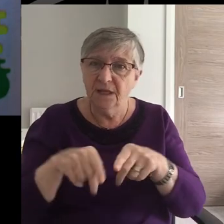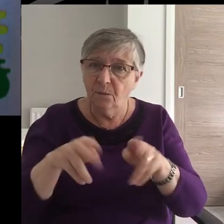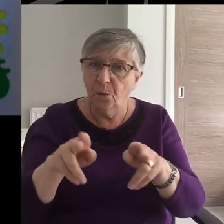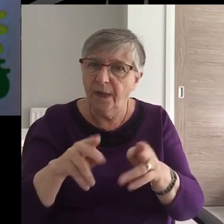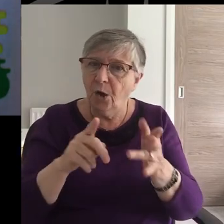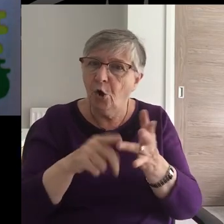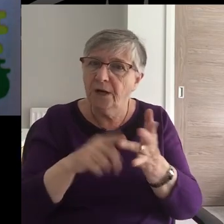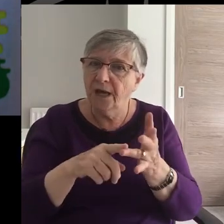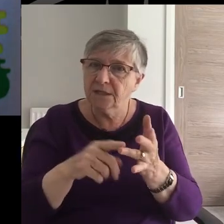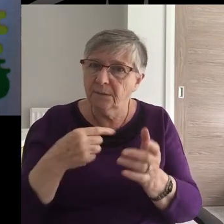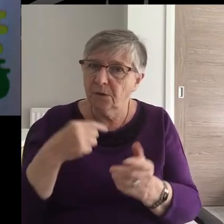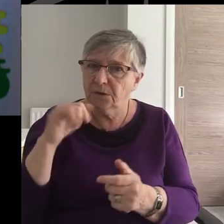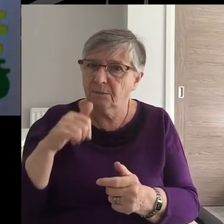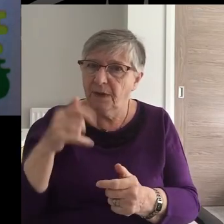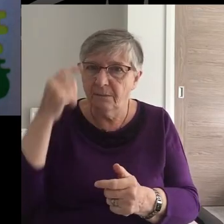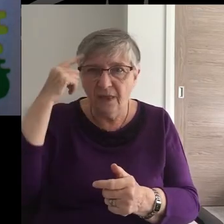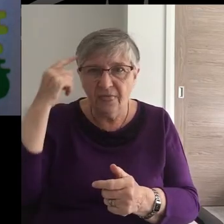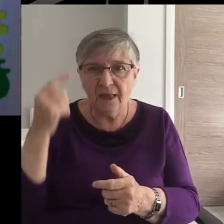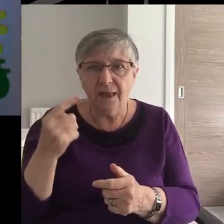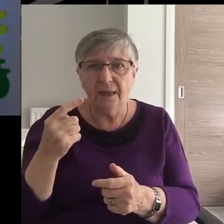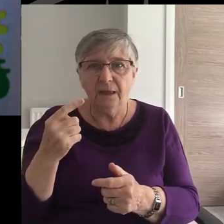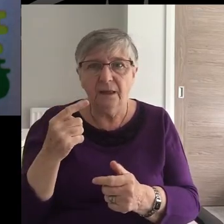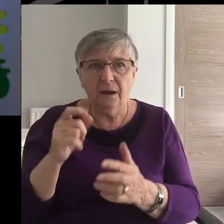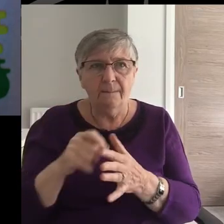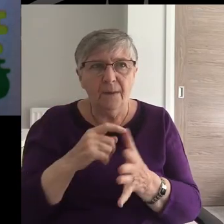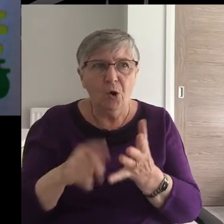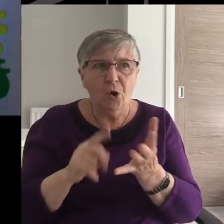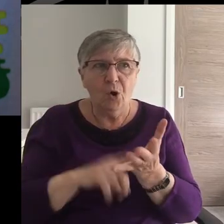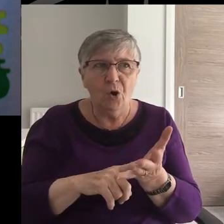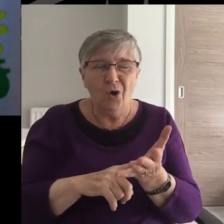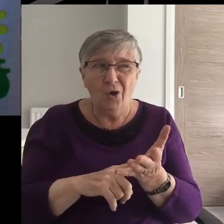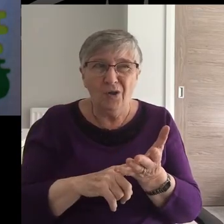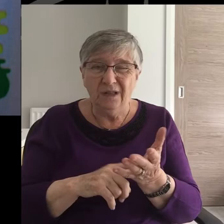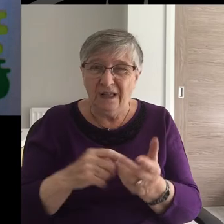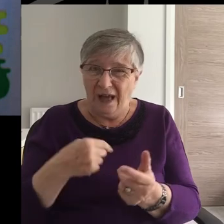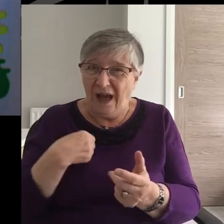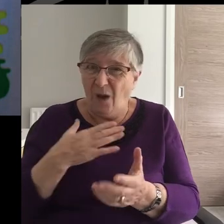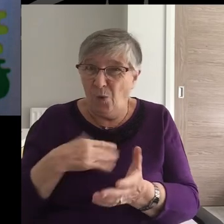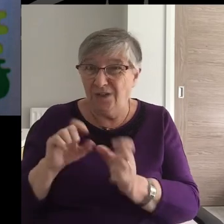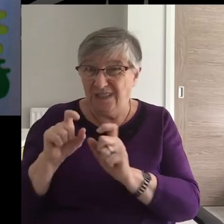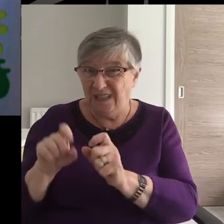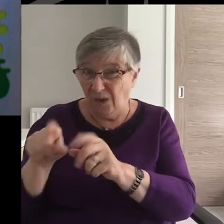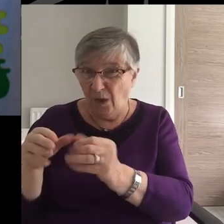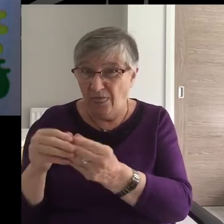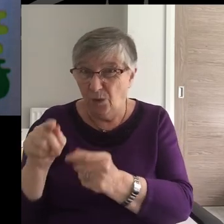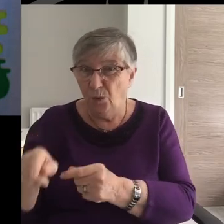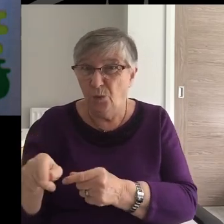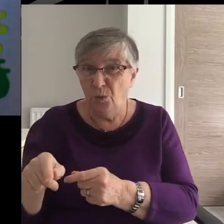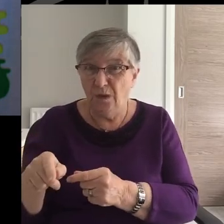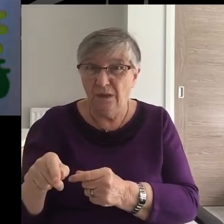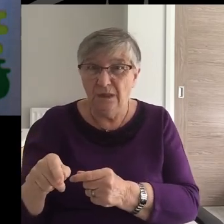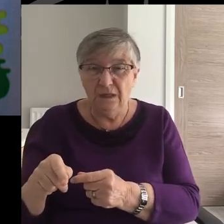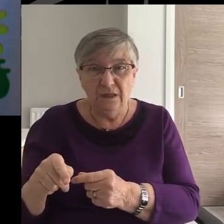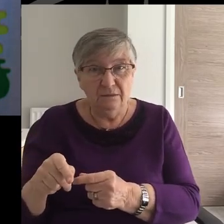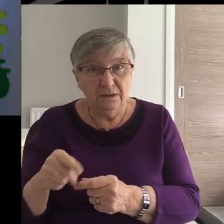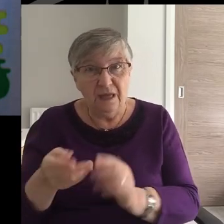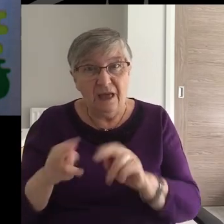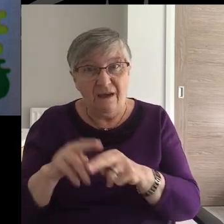Similarly, Onesimus might well be thinking, Paul, I prefer to stay here with you. After all,